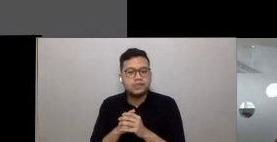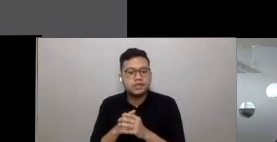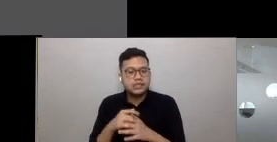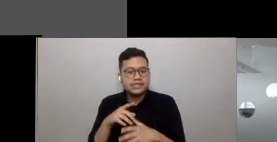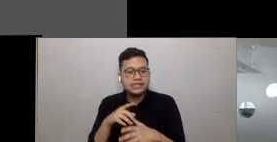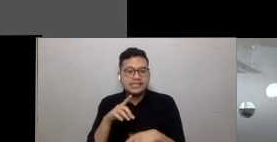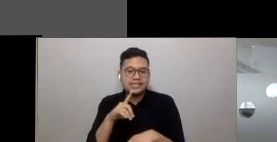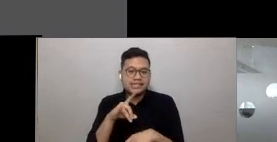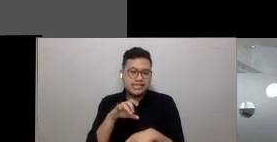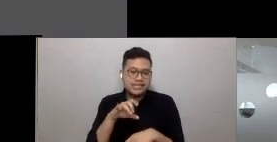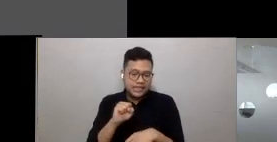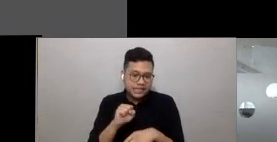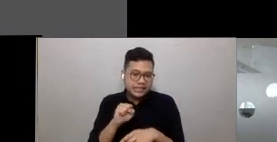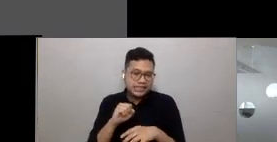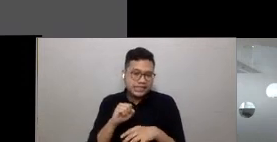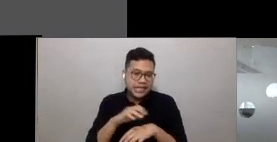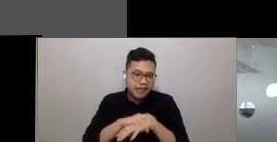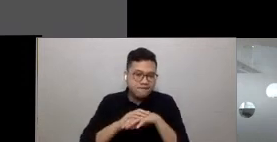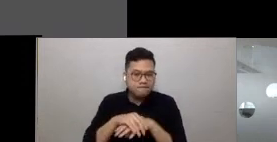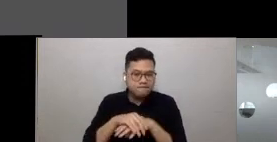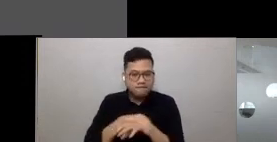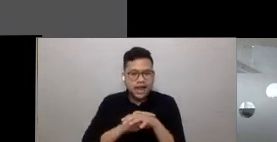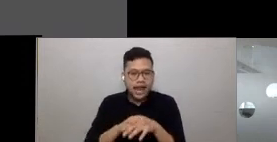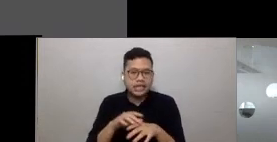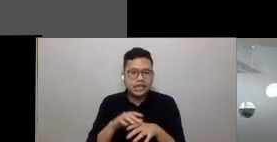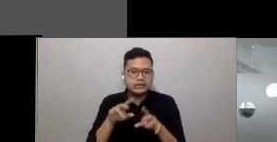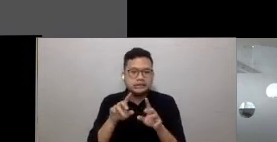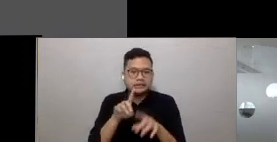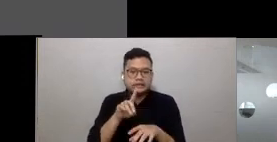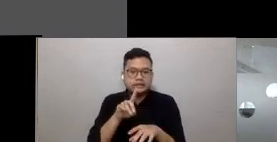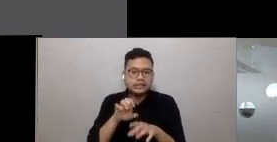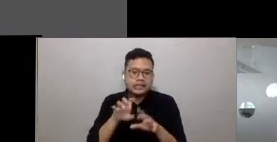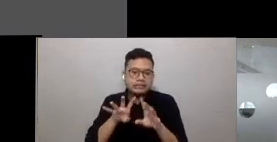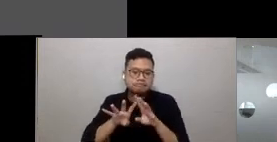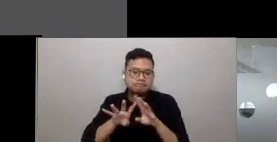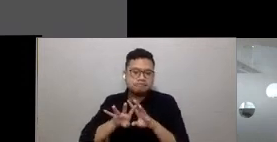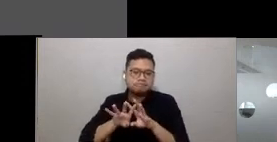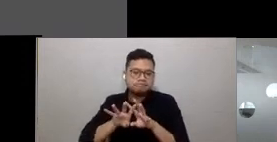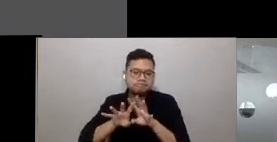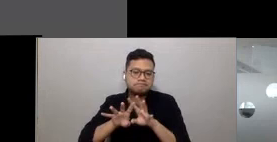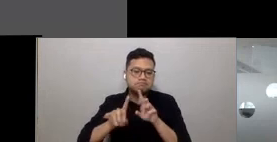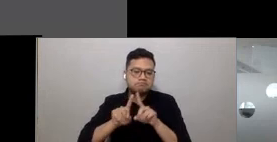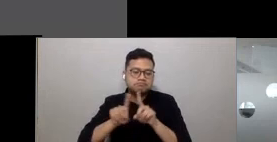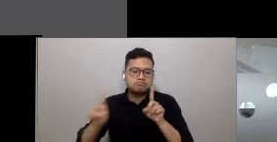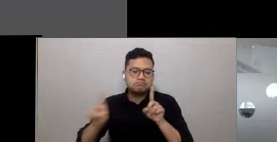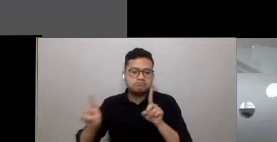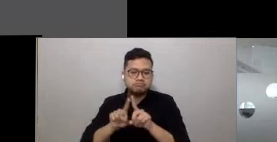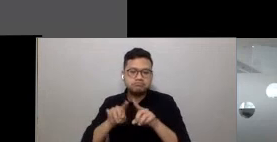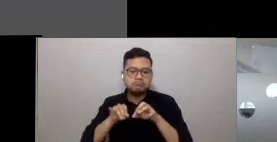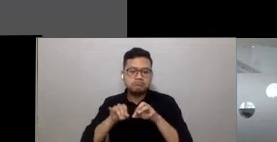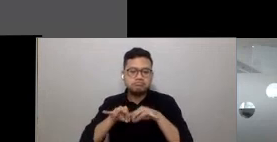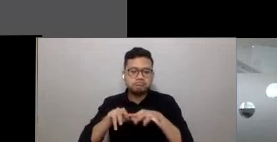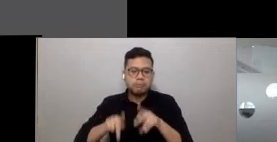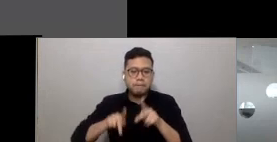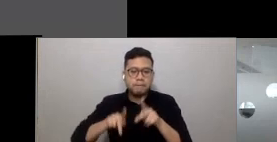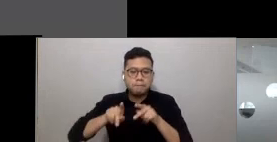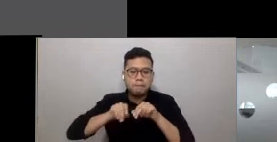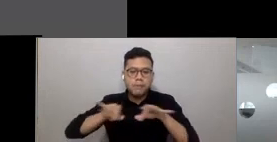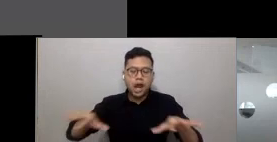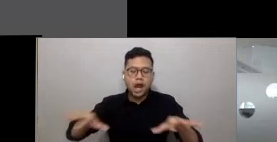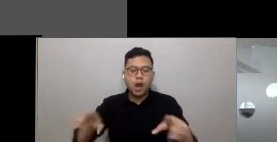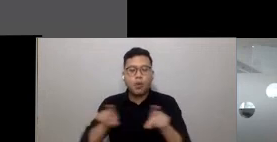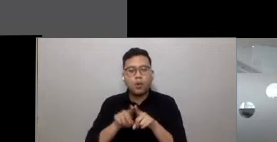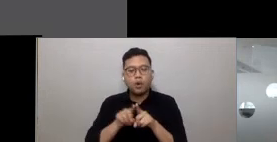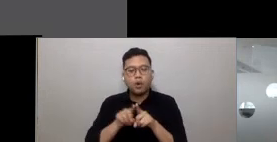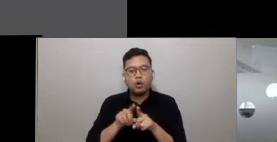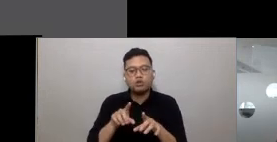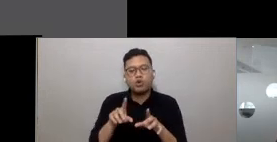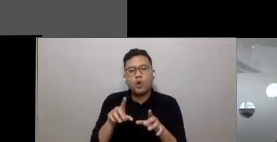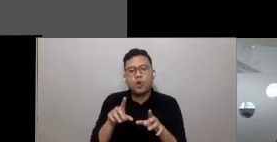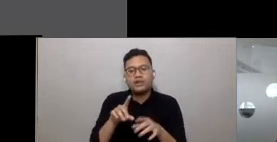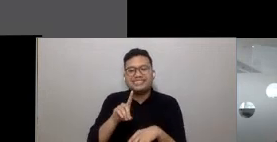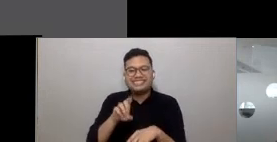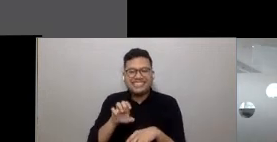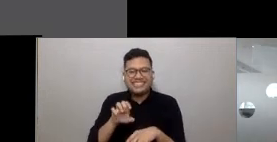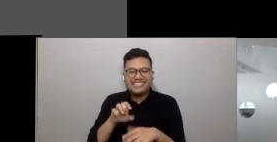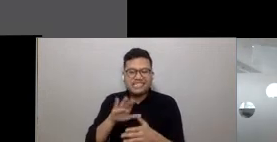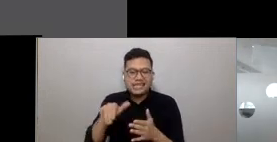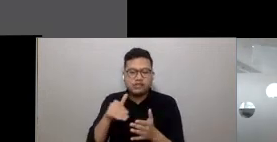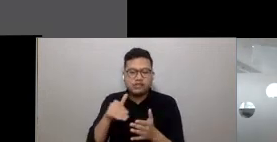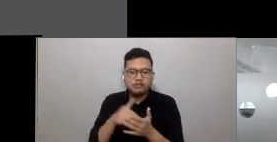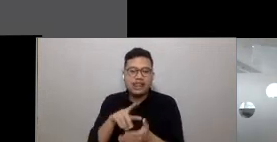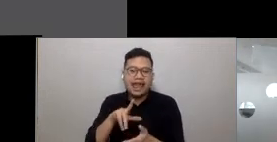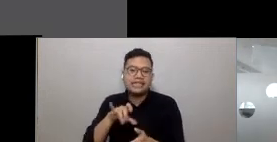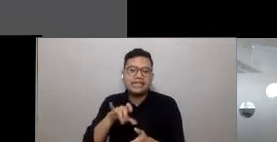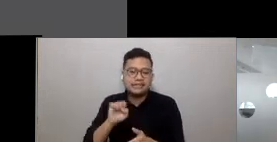Disinfection, densification and decentralisation in particular. These notions are supported by the use of physical and virtual